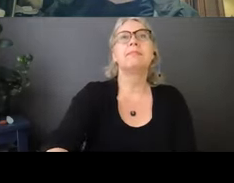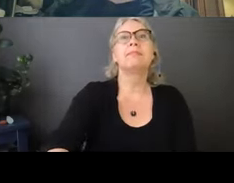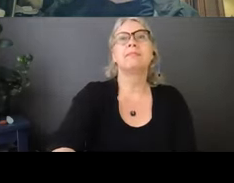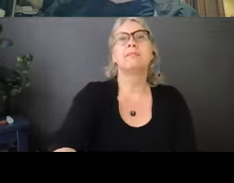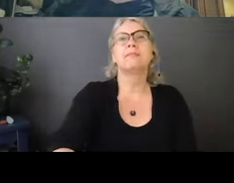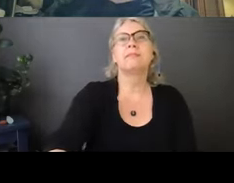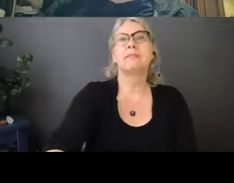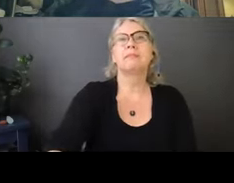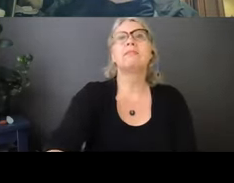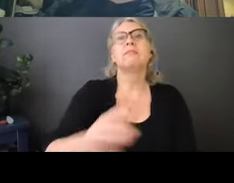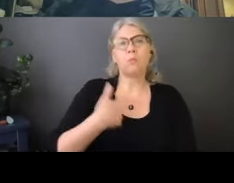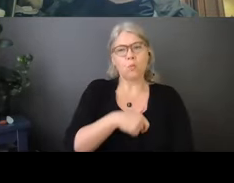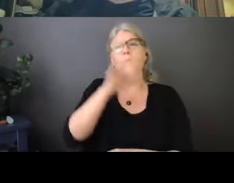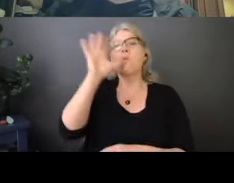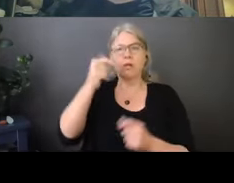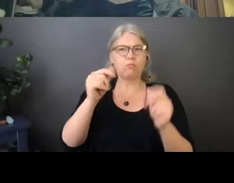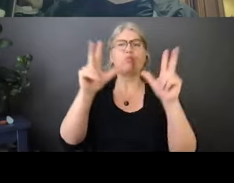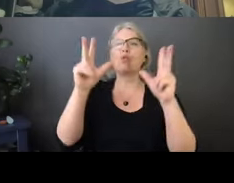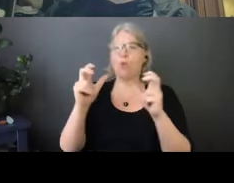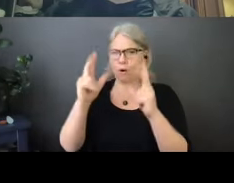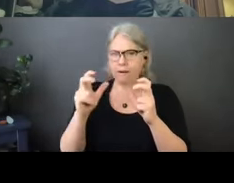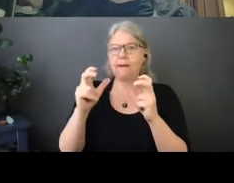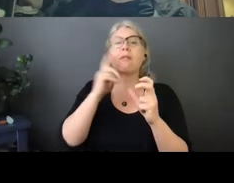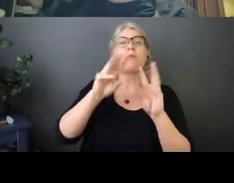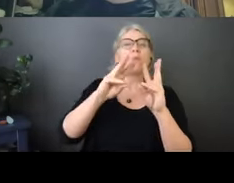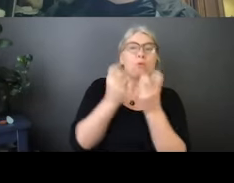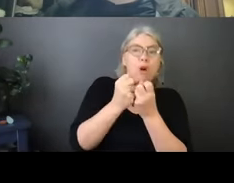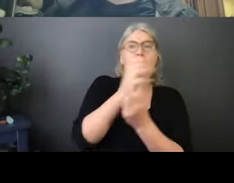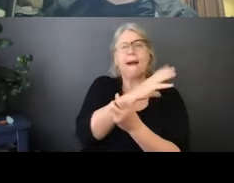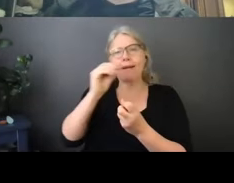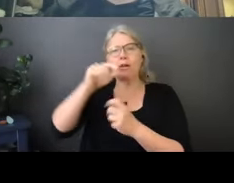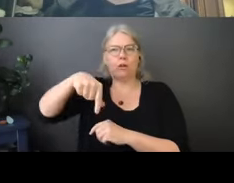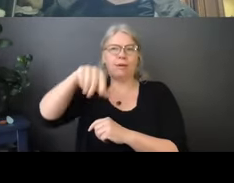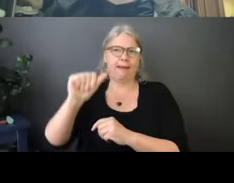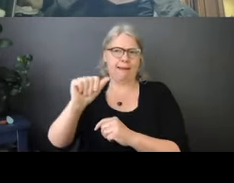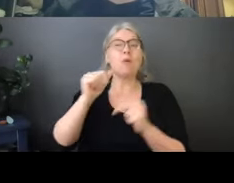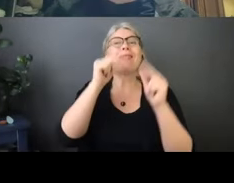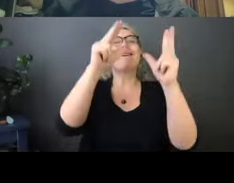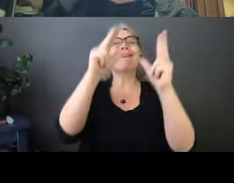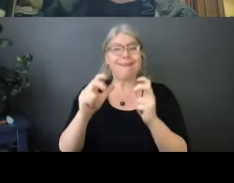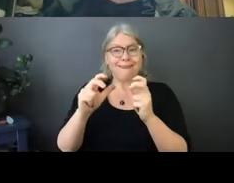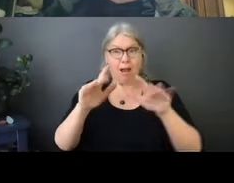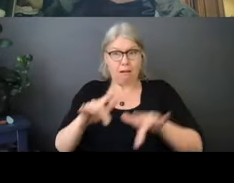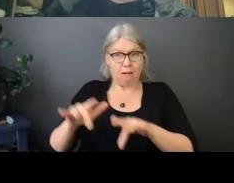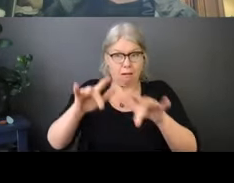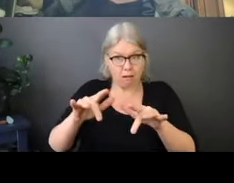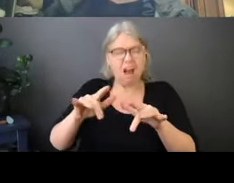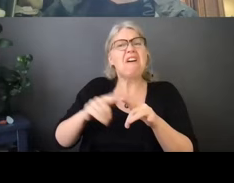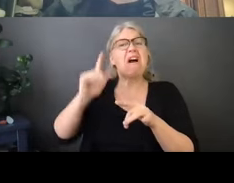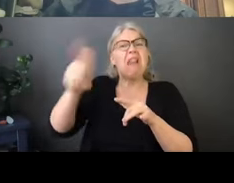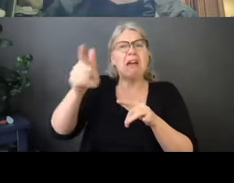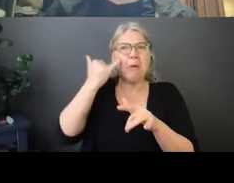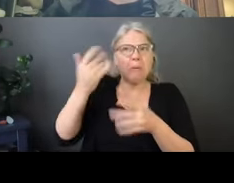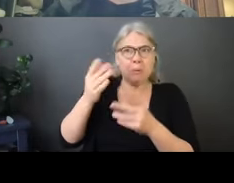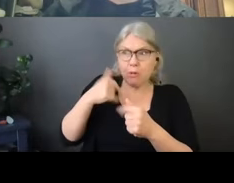answers section so we can share it with people with disabilities and our allies. The